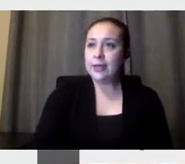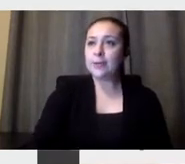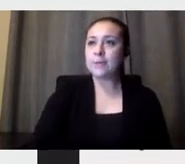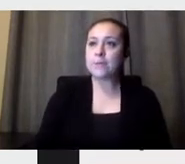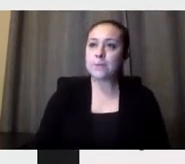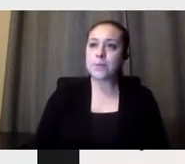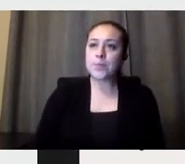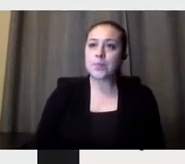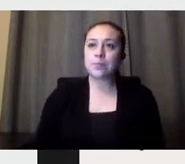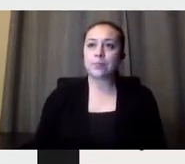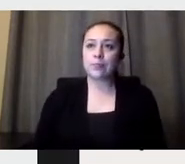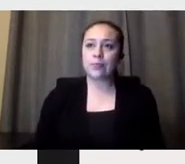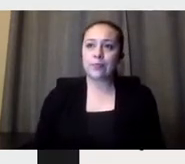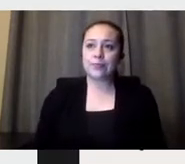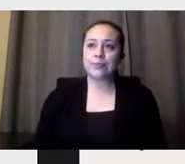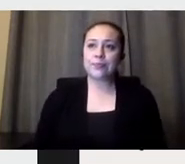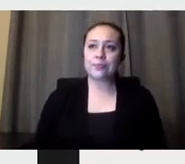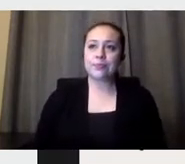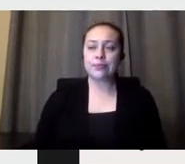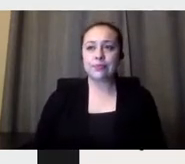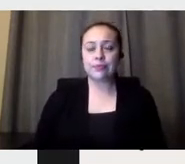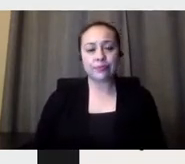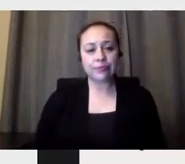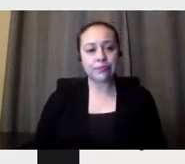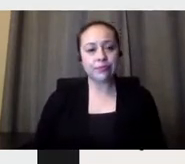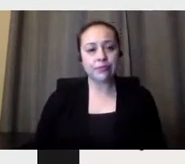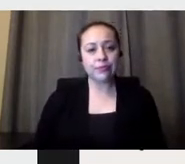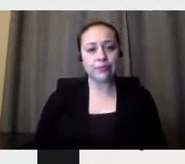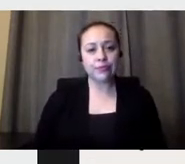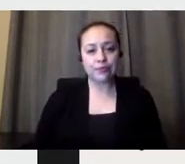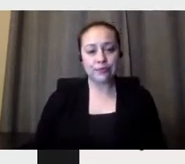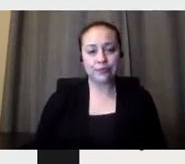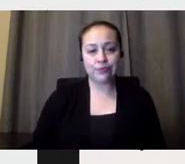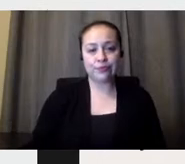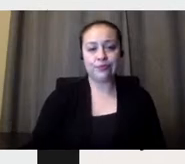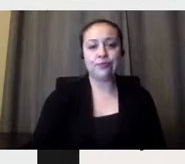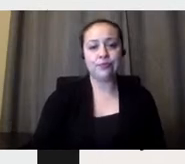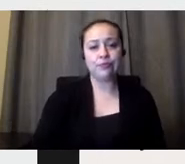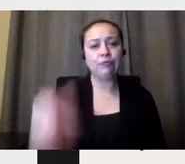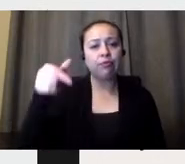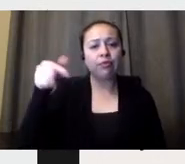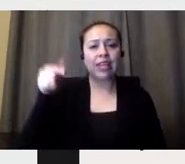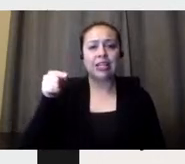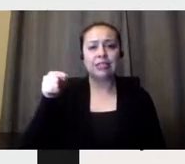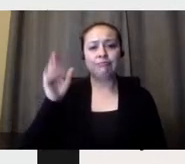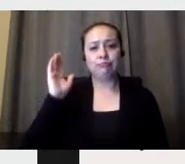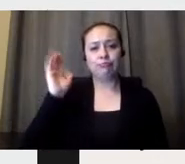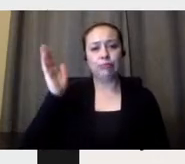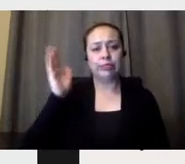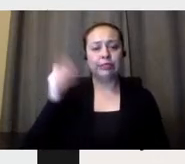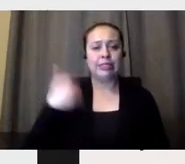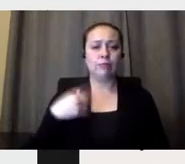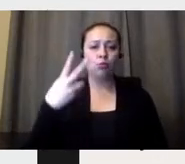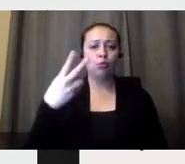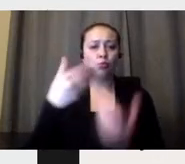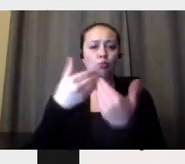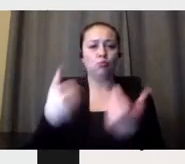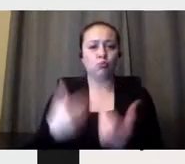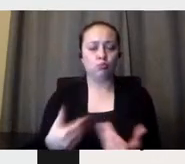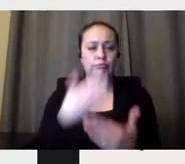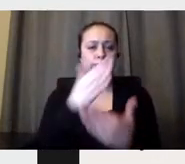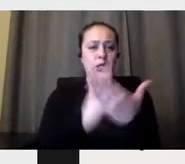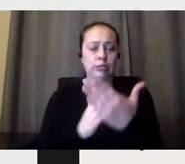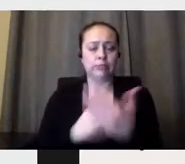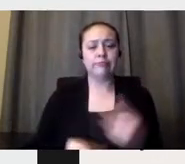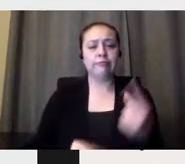Okay, so this presentation is divided in two. The first section